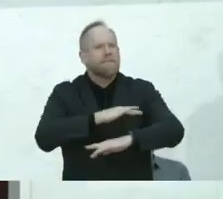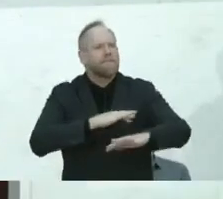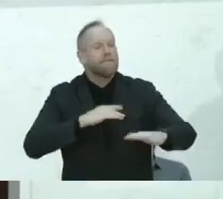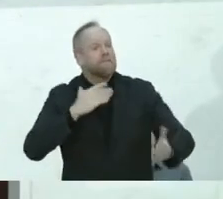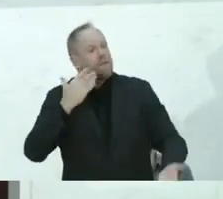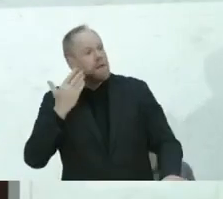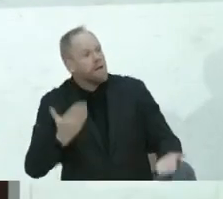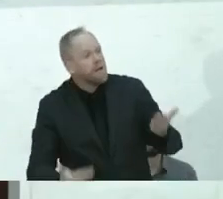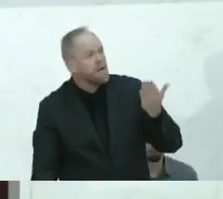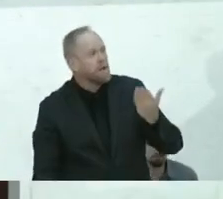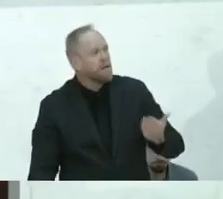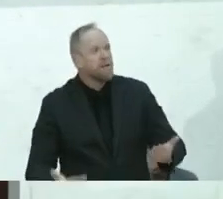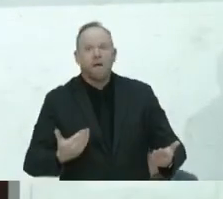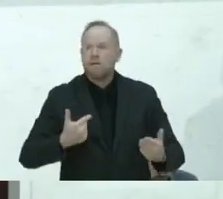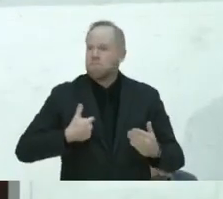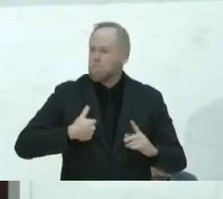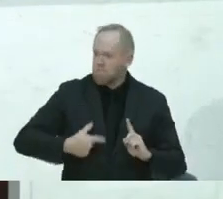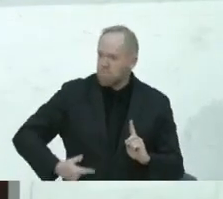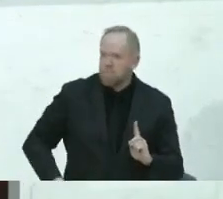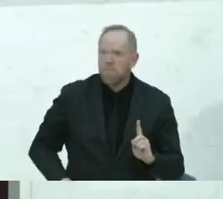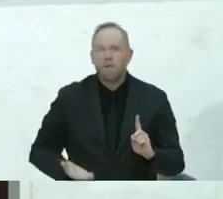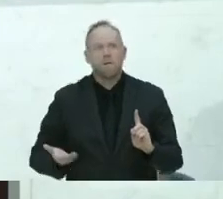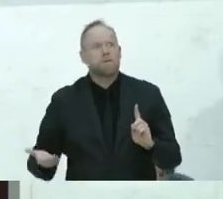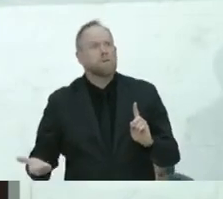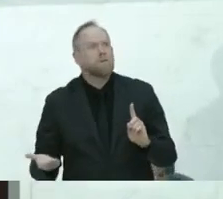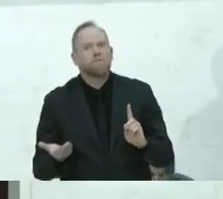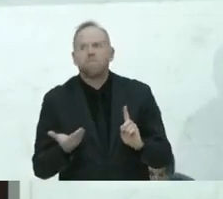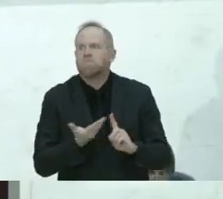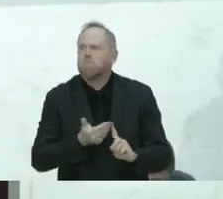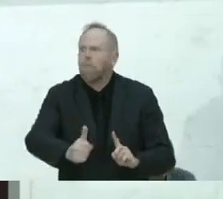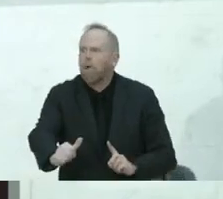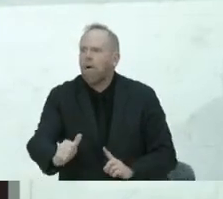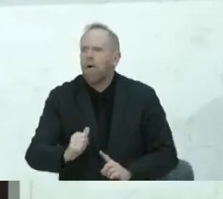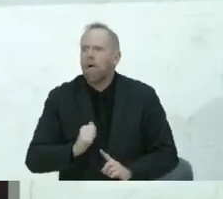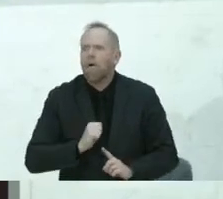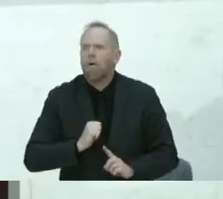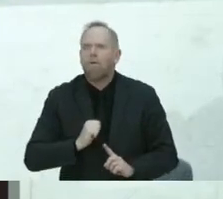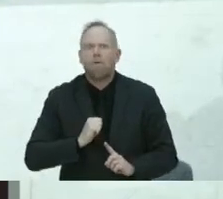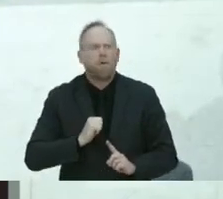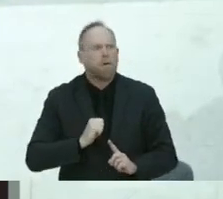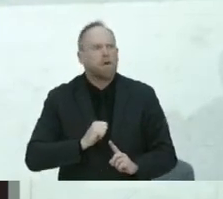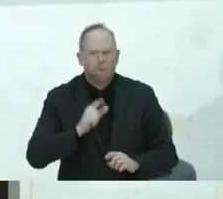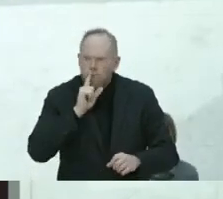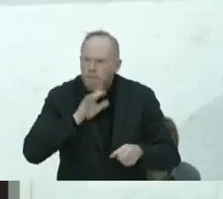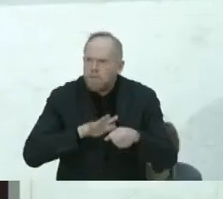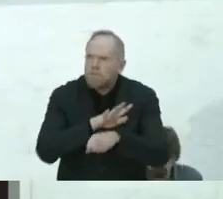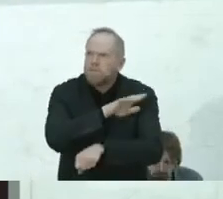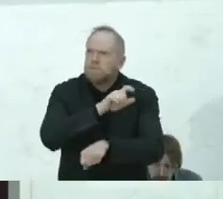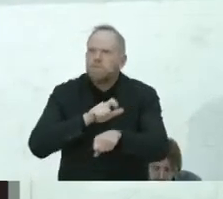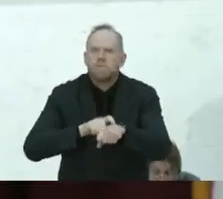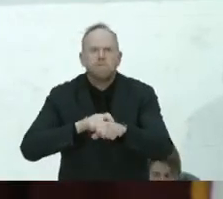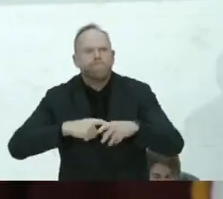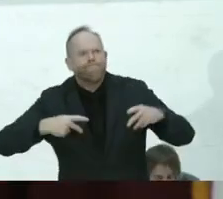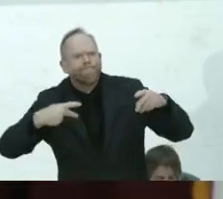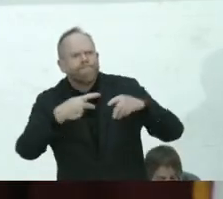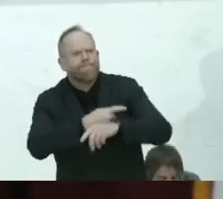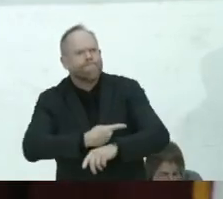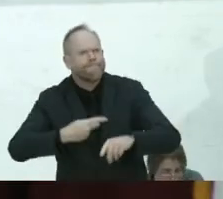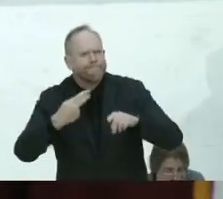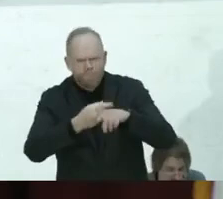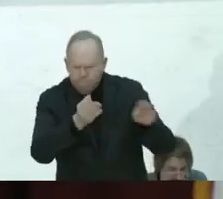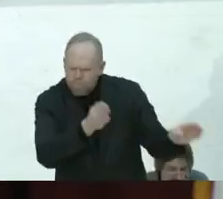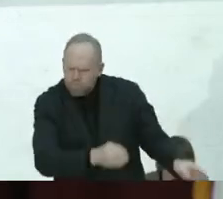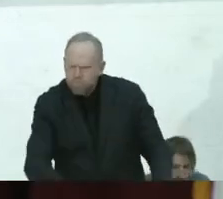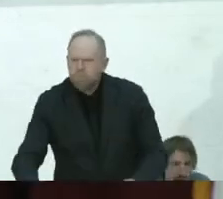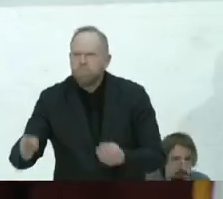I can convince time to slow up giving me enough time in my life